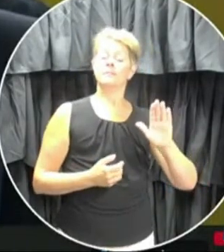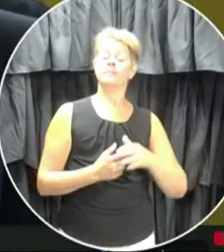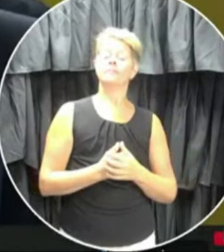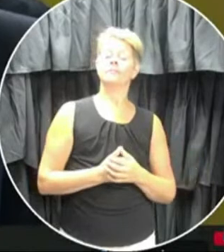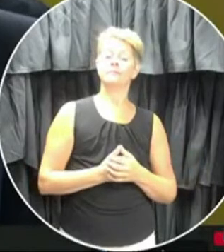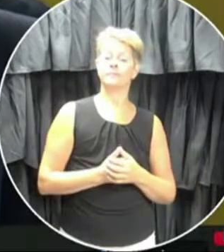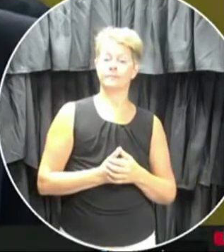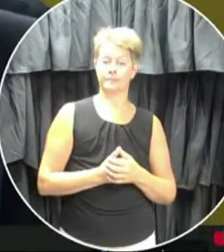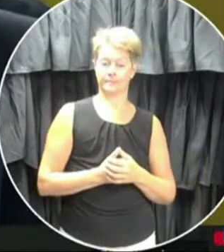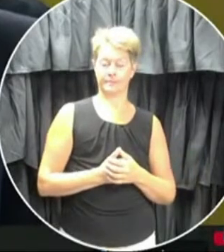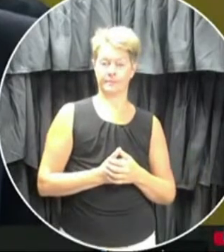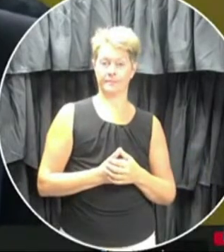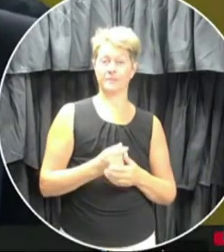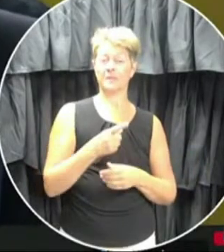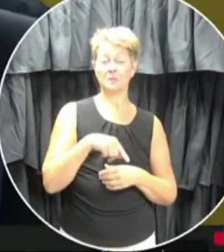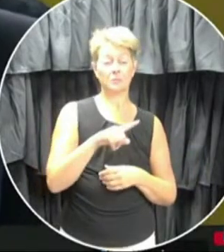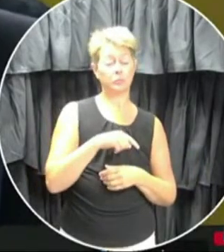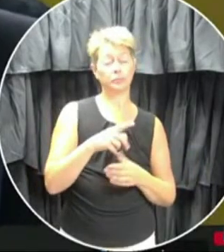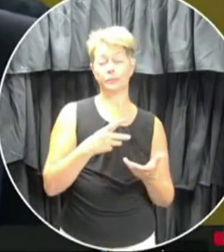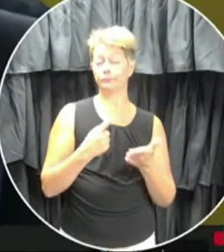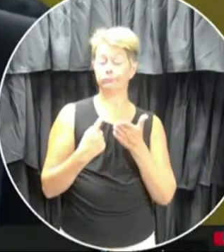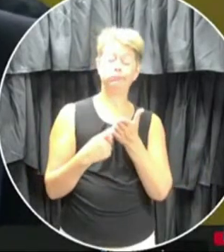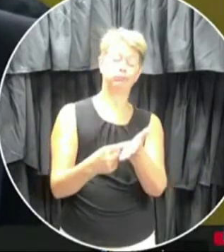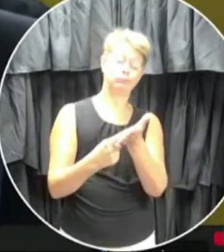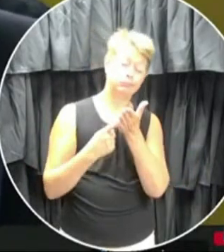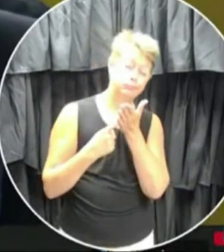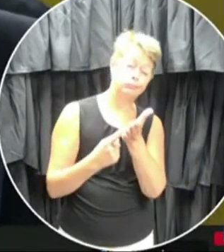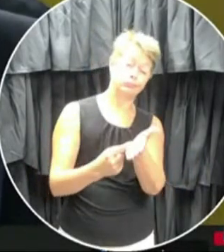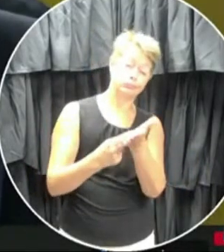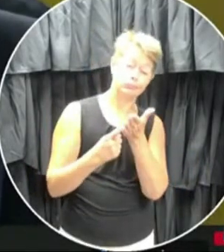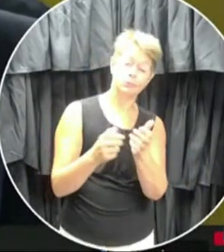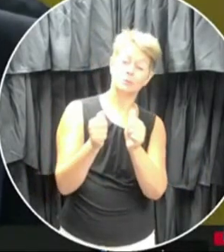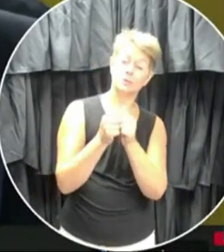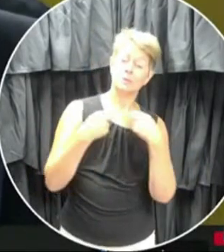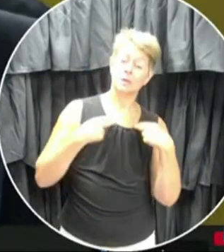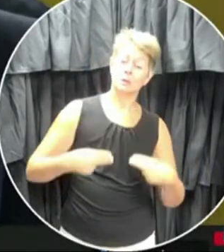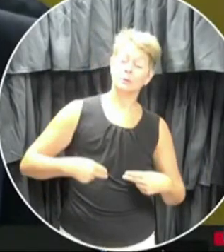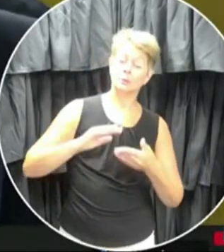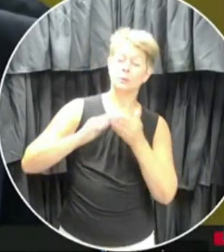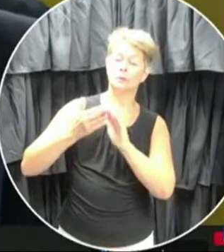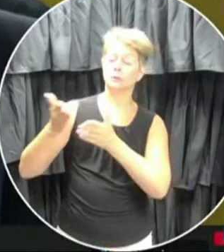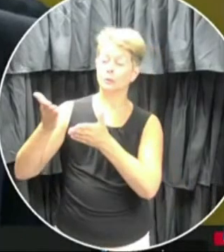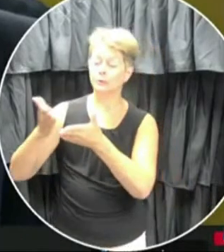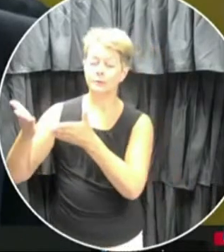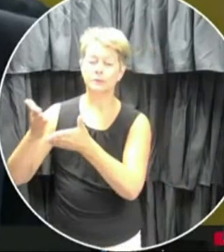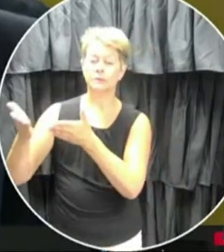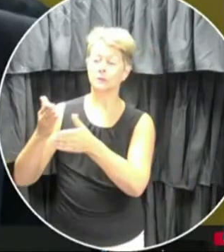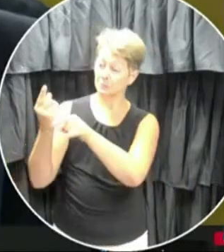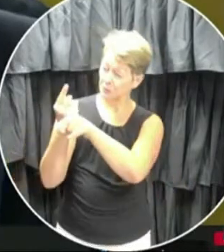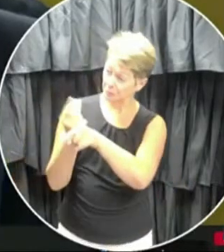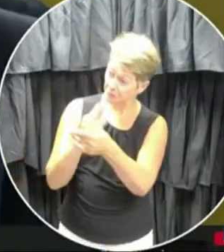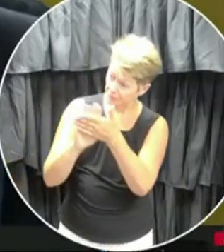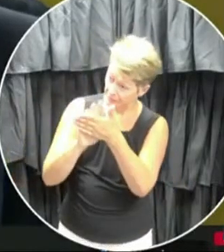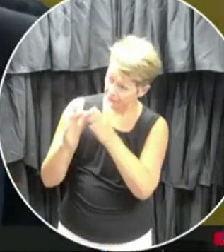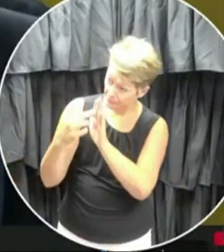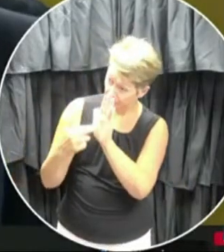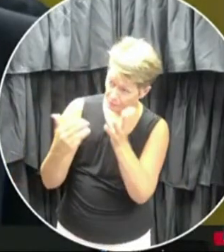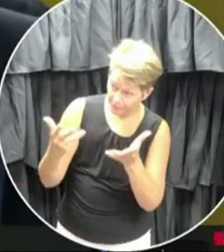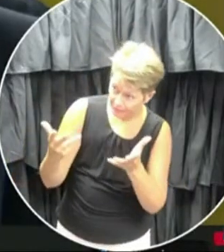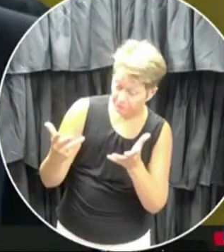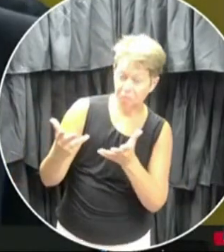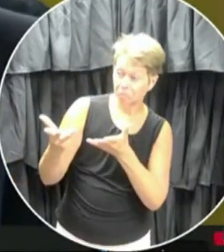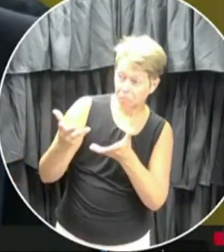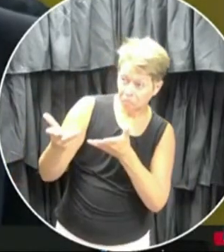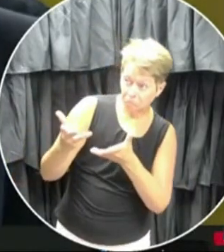exchange of information with the health and community services around the appropriate cleaning protocols. Uh,